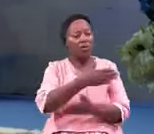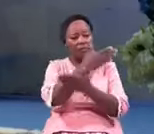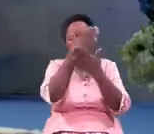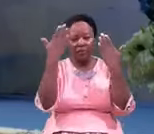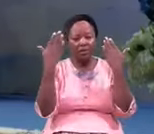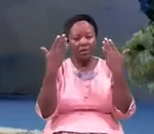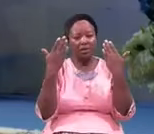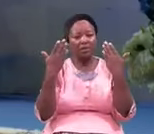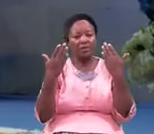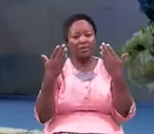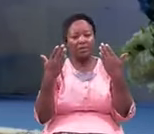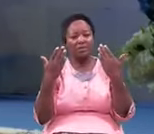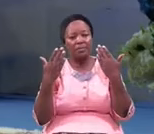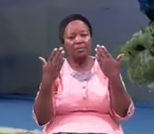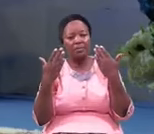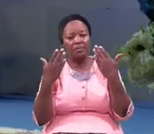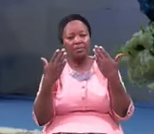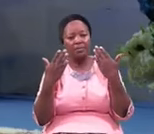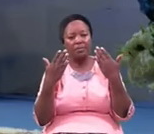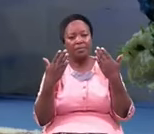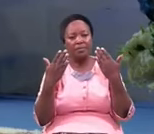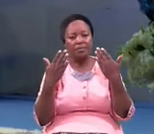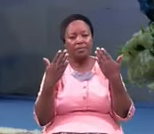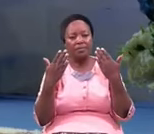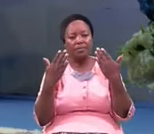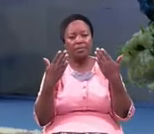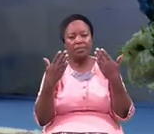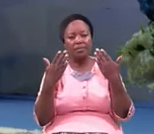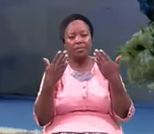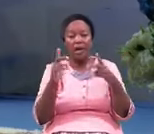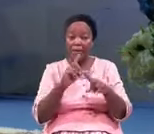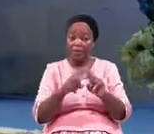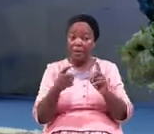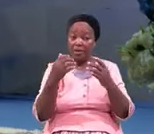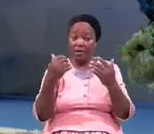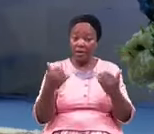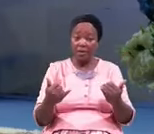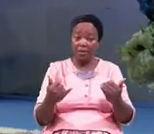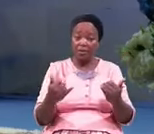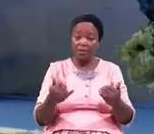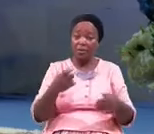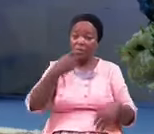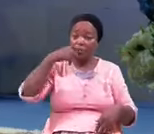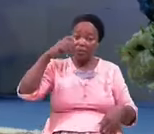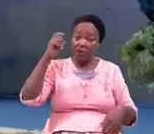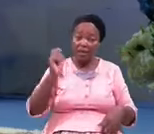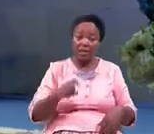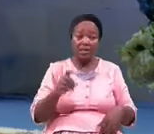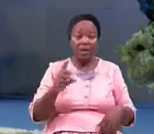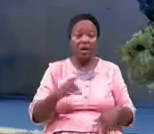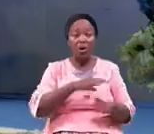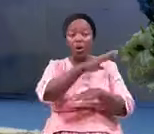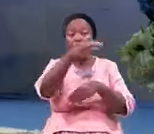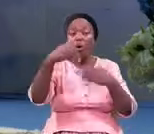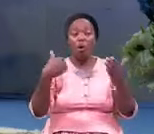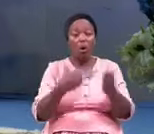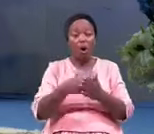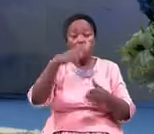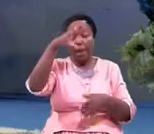but now commanders all men